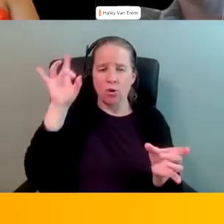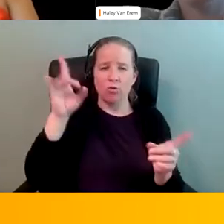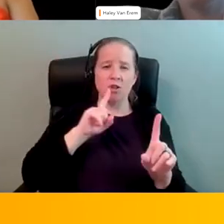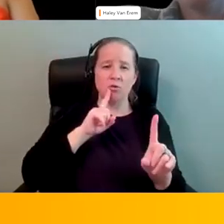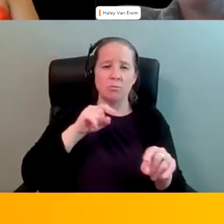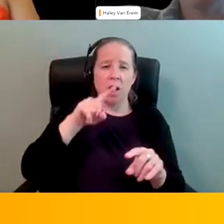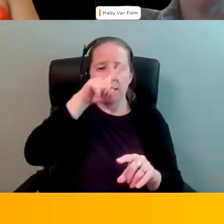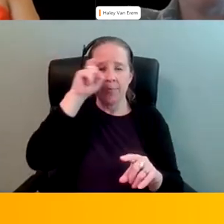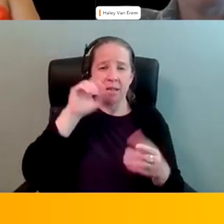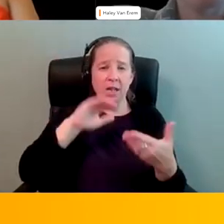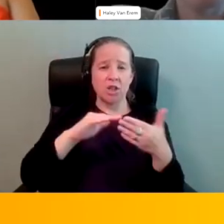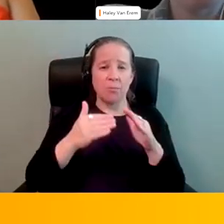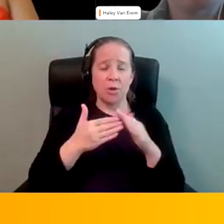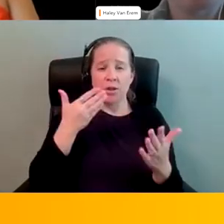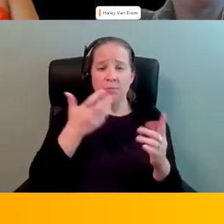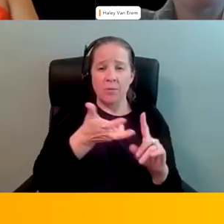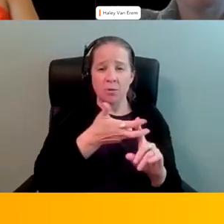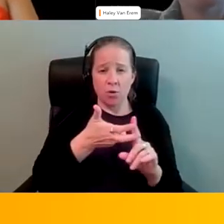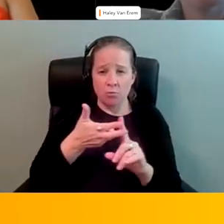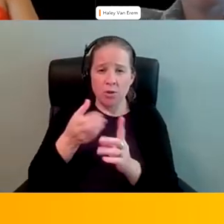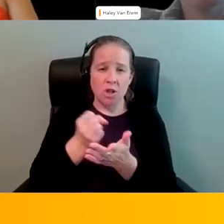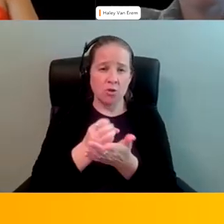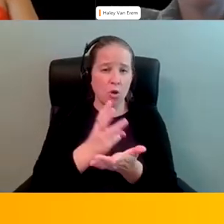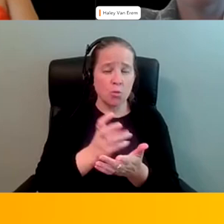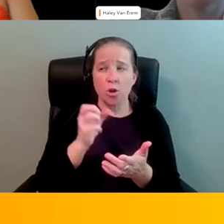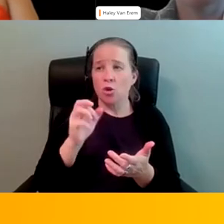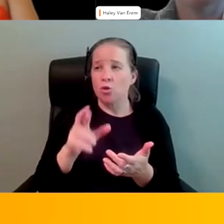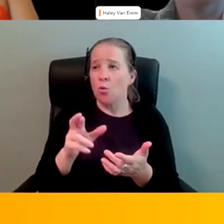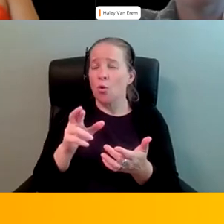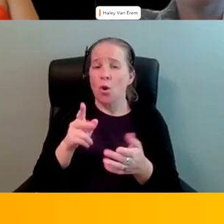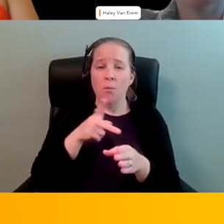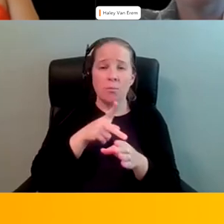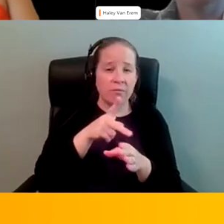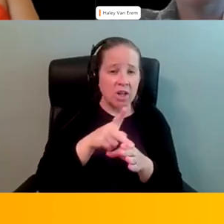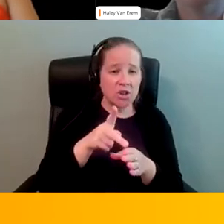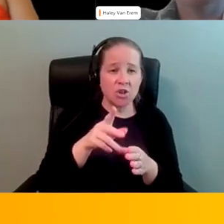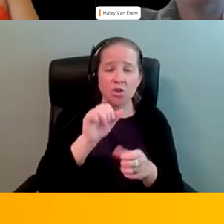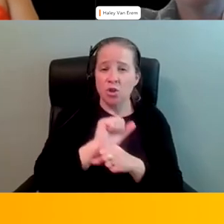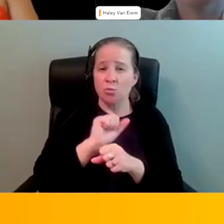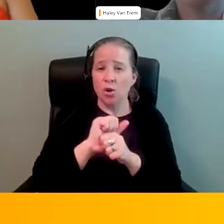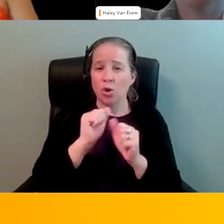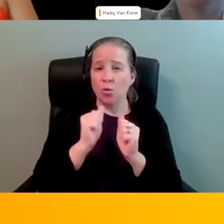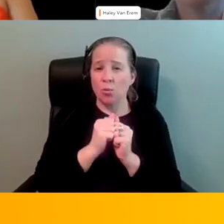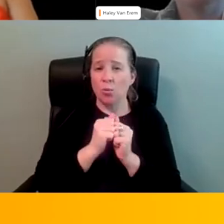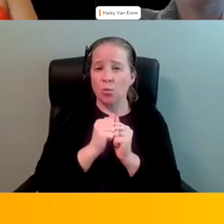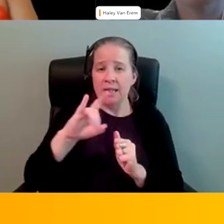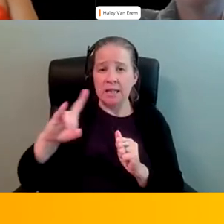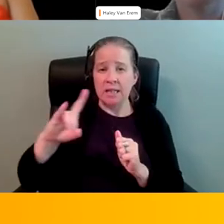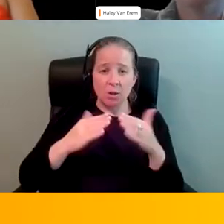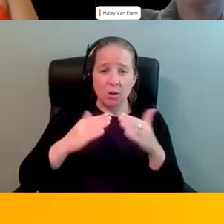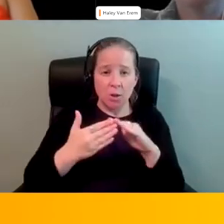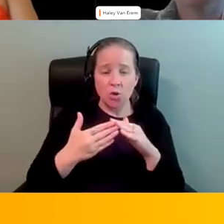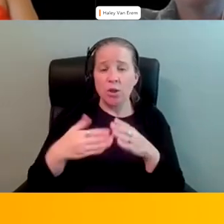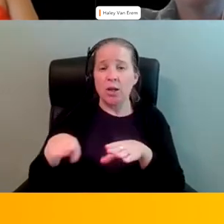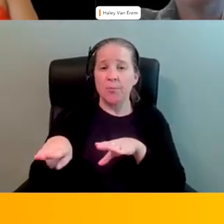communities who may be recruiting social workers or professionals who work with the idd community behavior